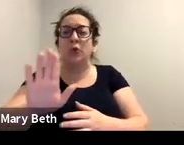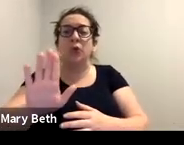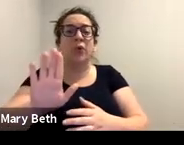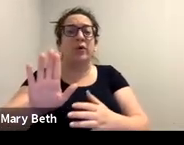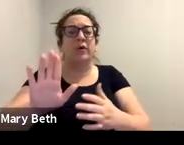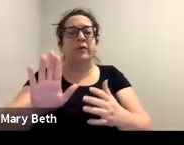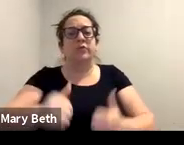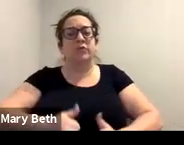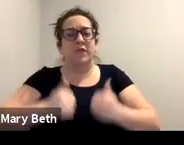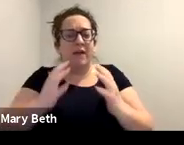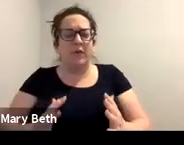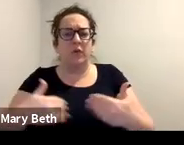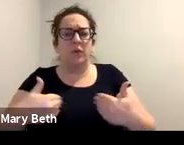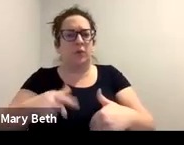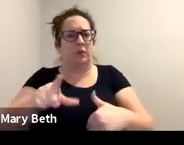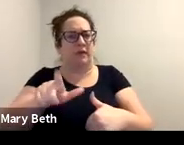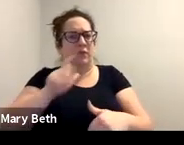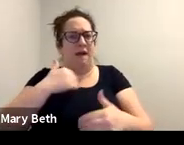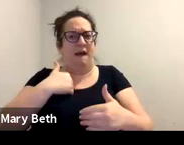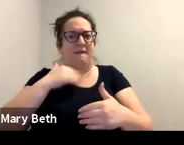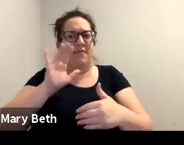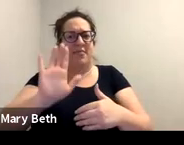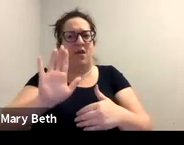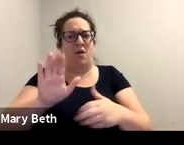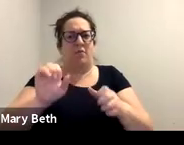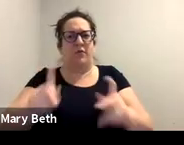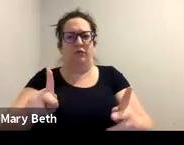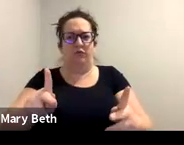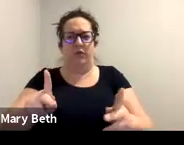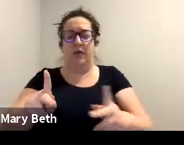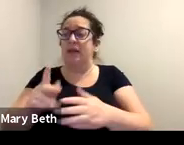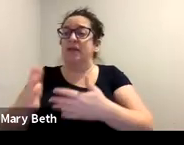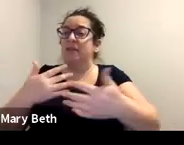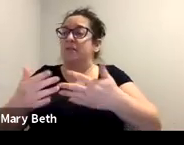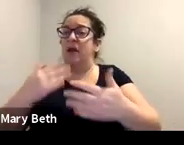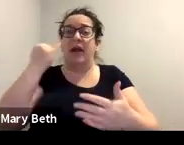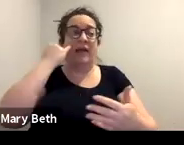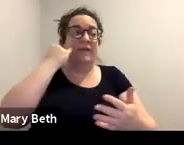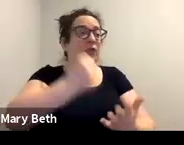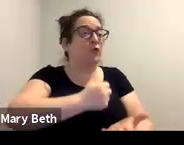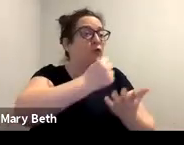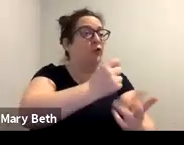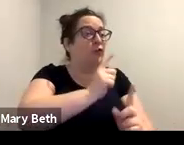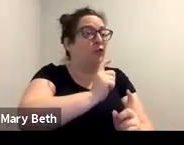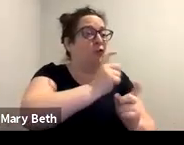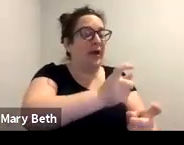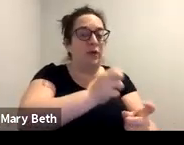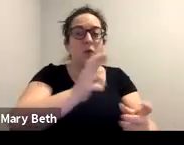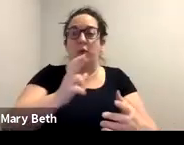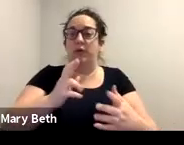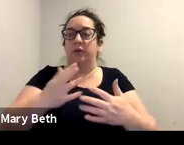requirements. Um, because depending on if the survivor is undocumented,